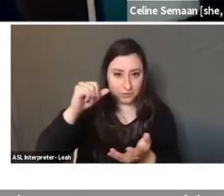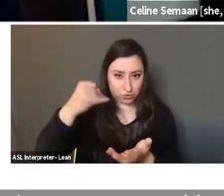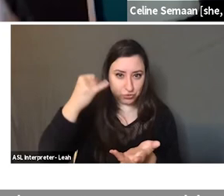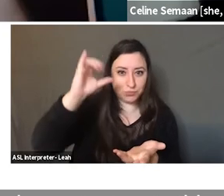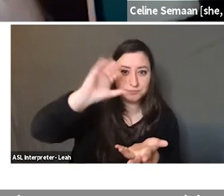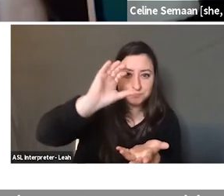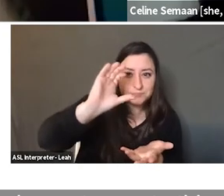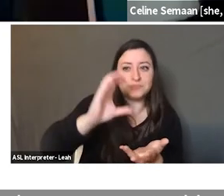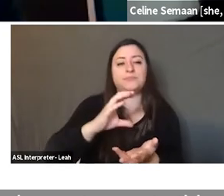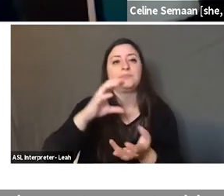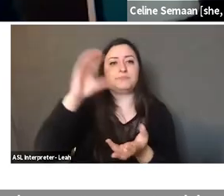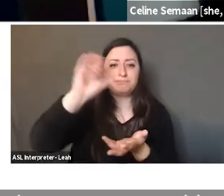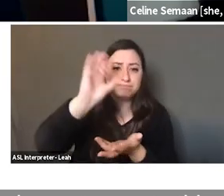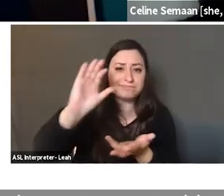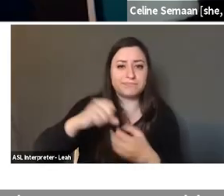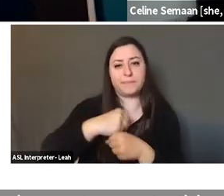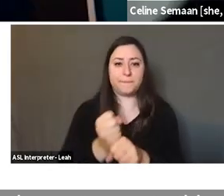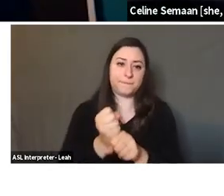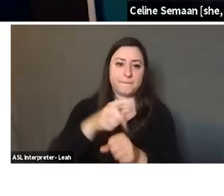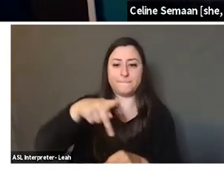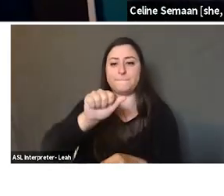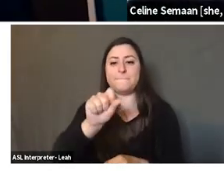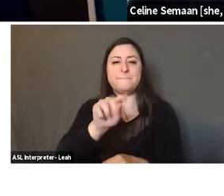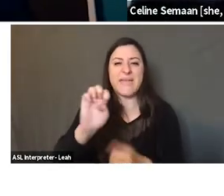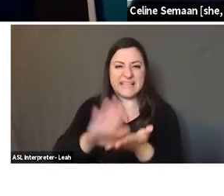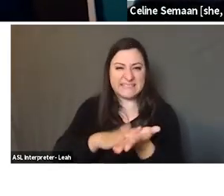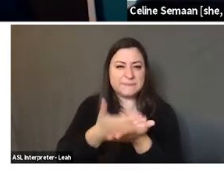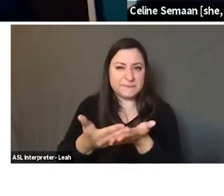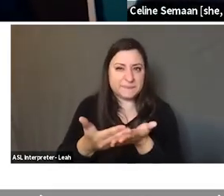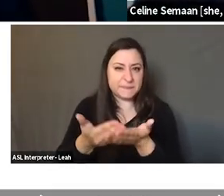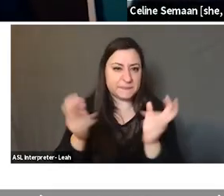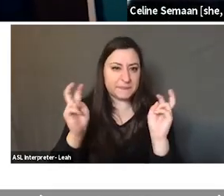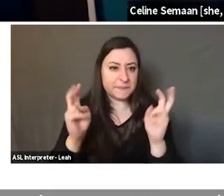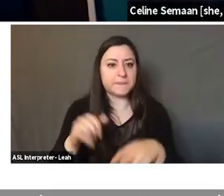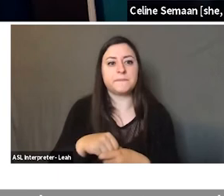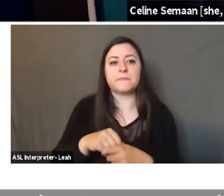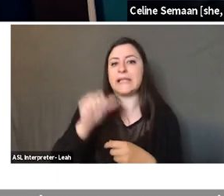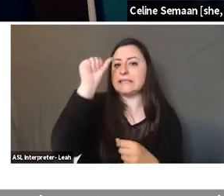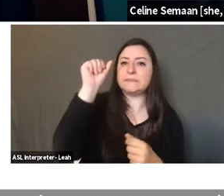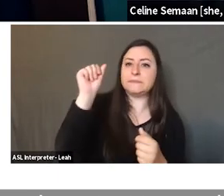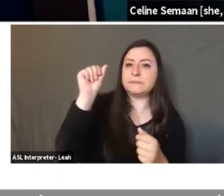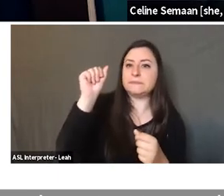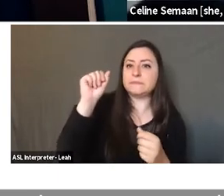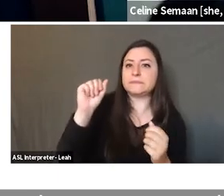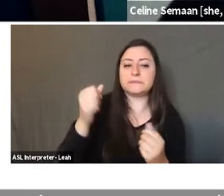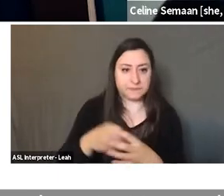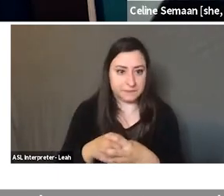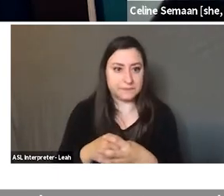tahina to create this paste. Tahini is the English version. It's very important to people in mind.